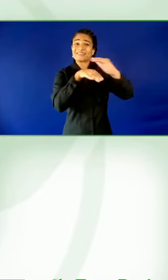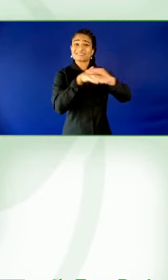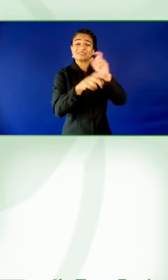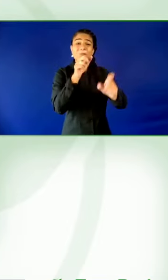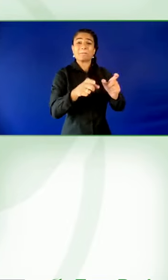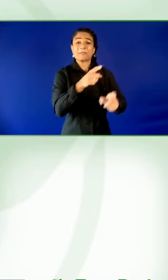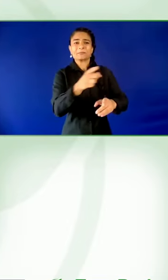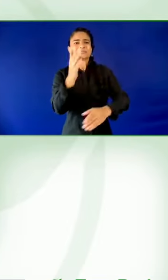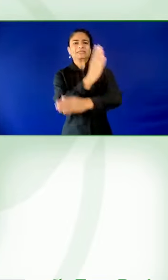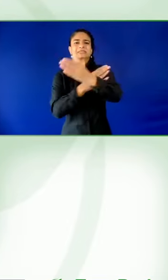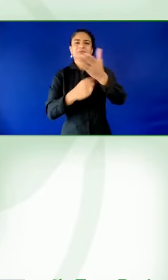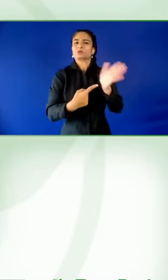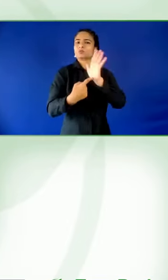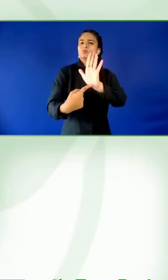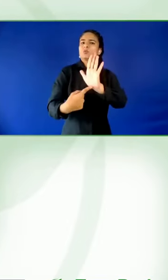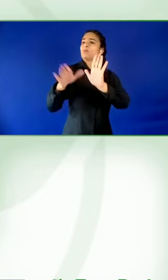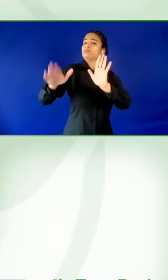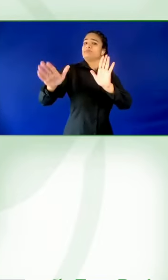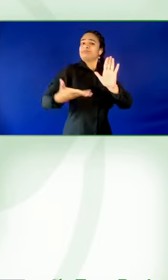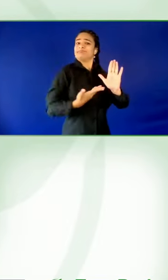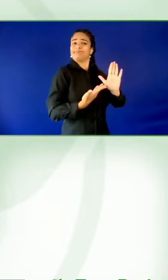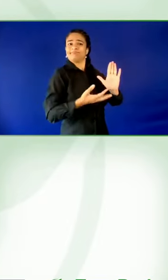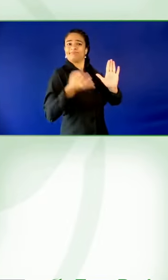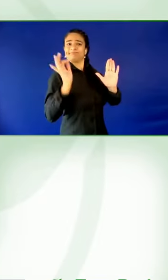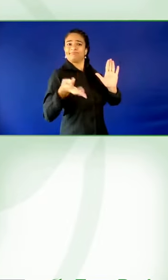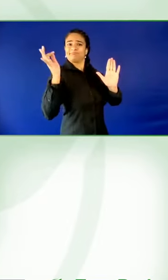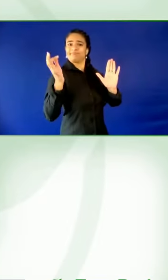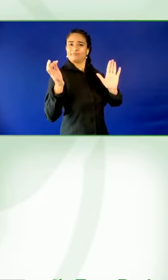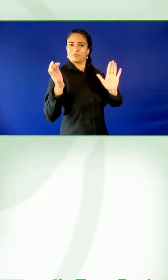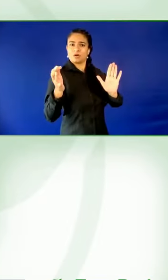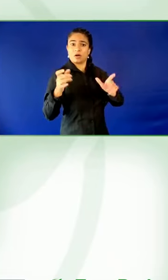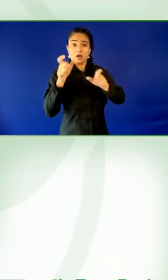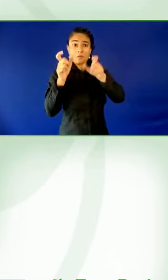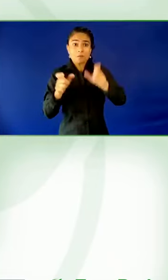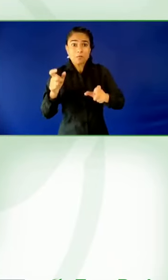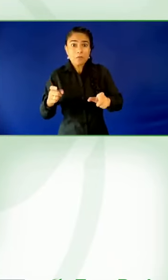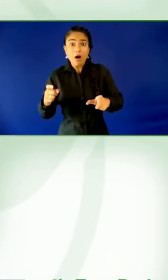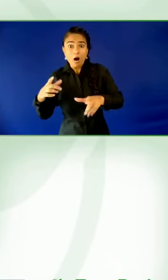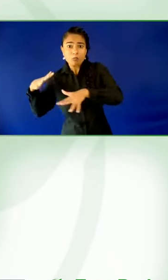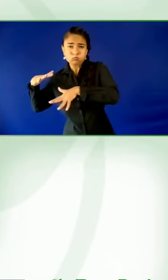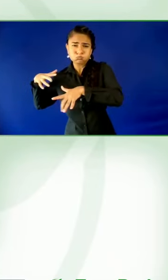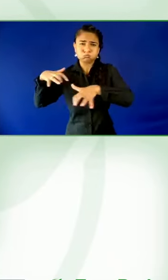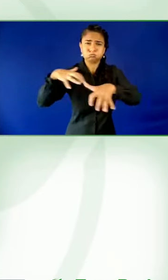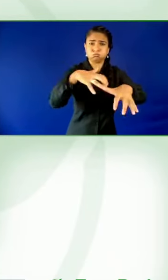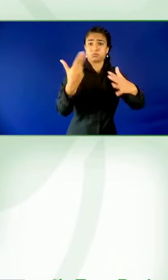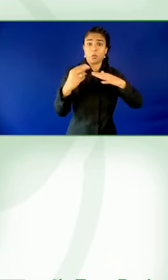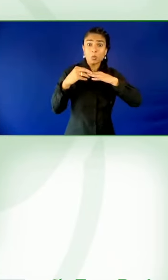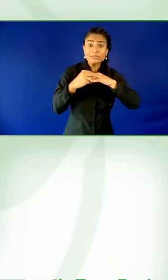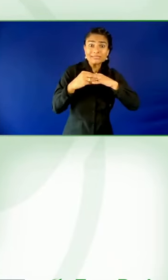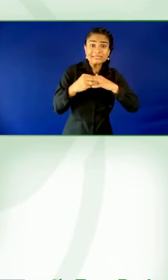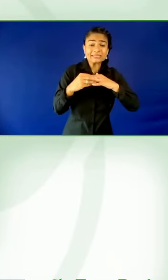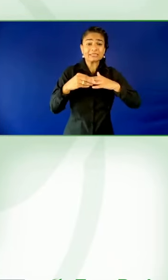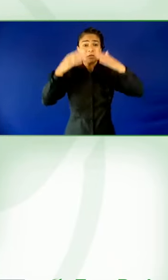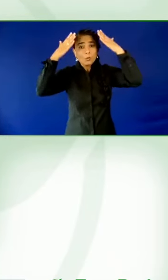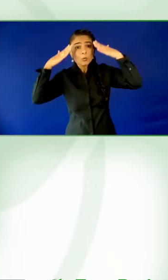able to see that, thanks to the investment in accessibility, they were already catering to disability conferences, a little bit like here at the